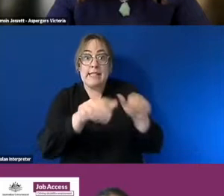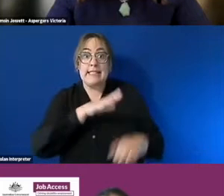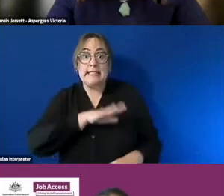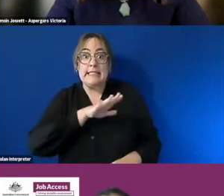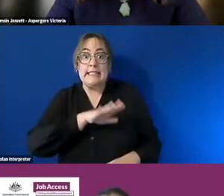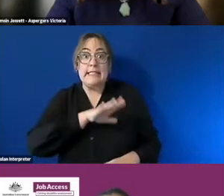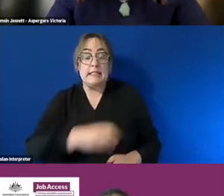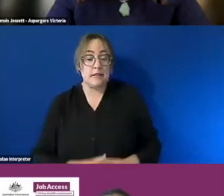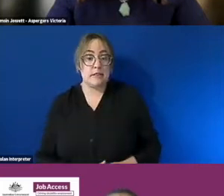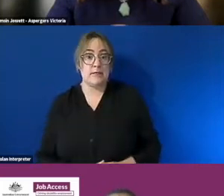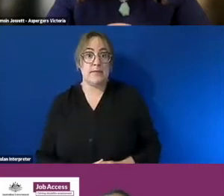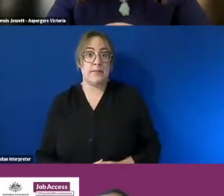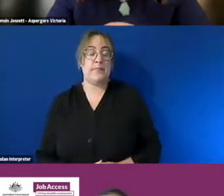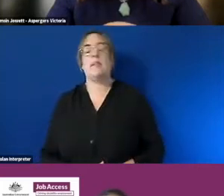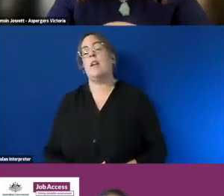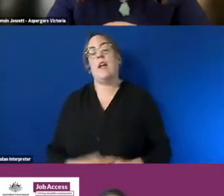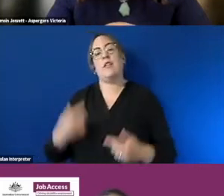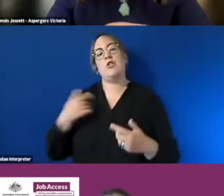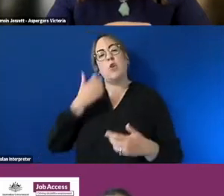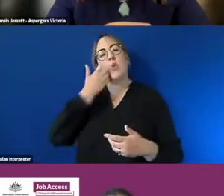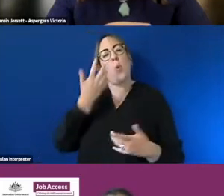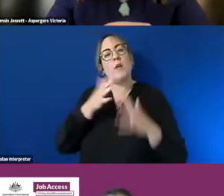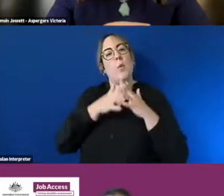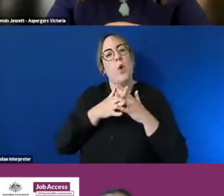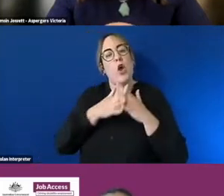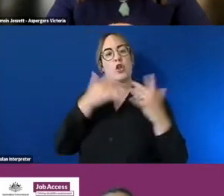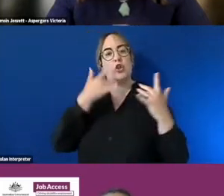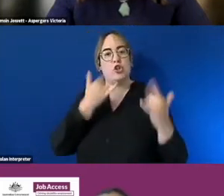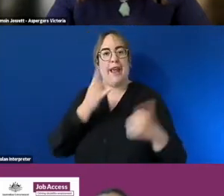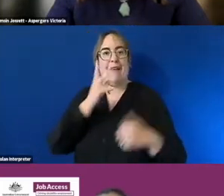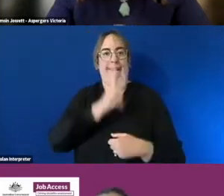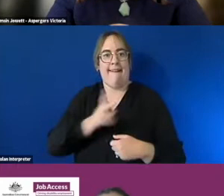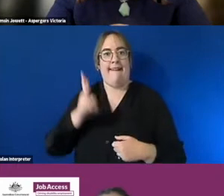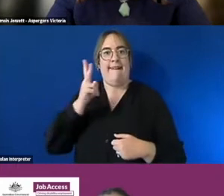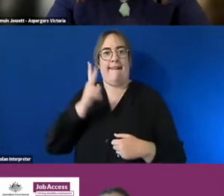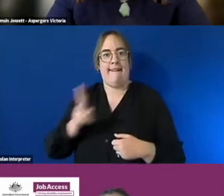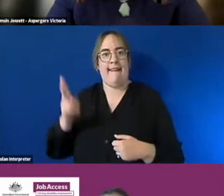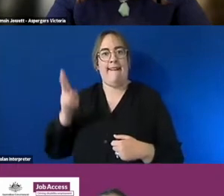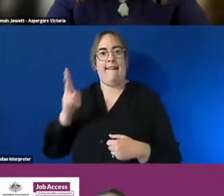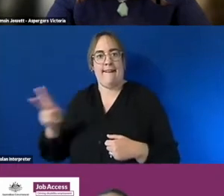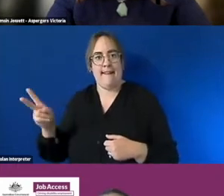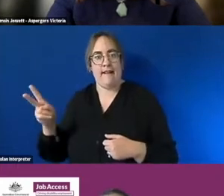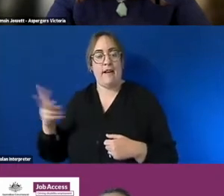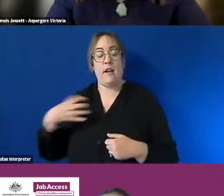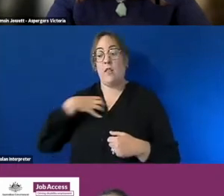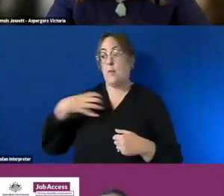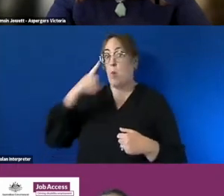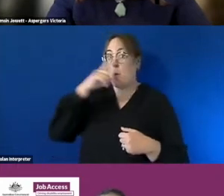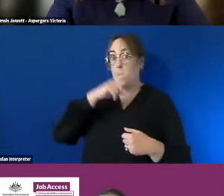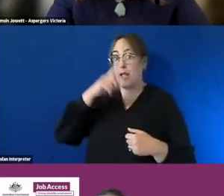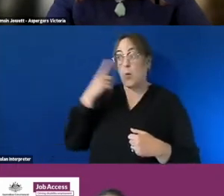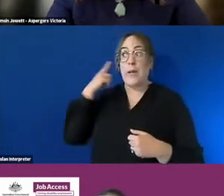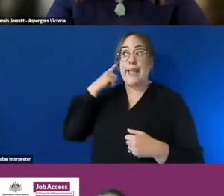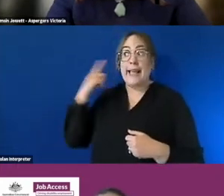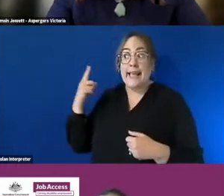recruitment process um and so on and so forth um the more the more candidates will hear it the more comfortable they will